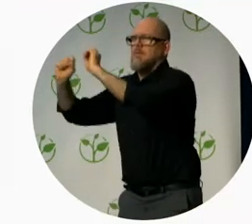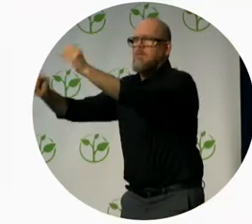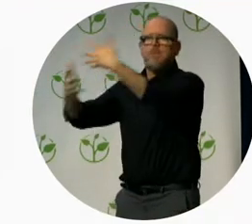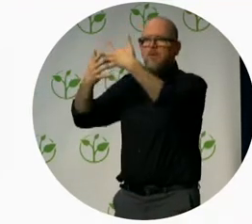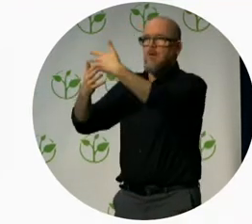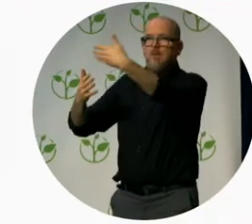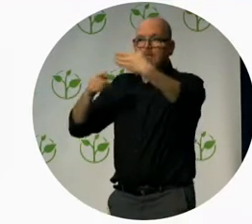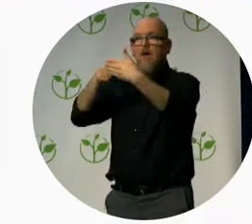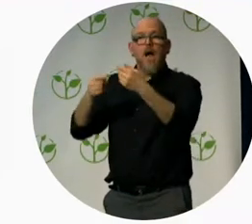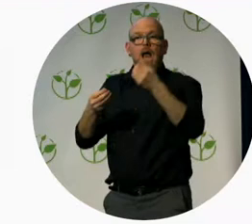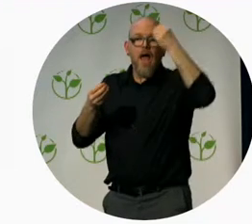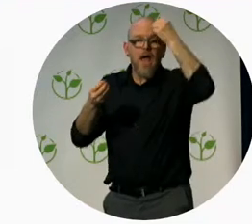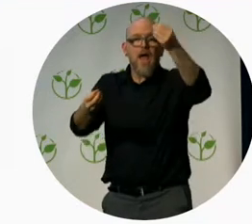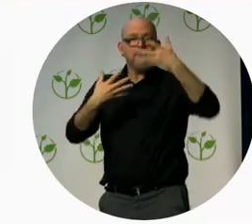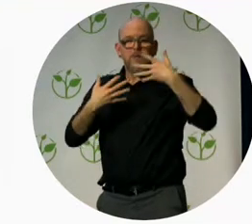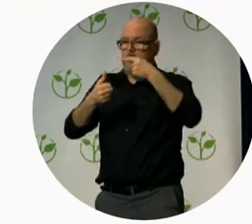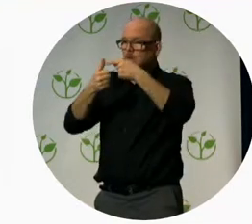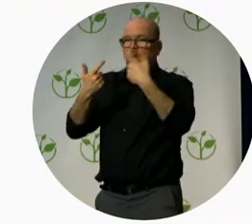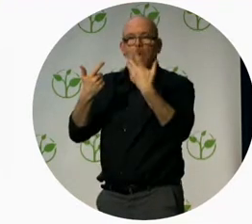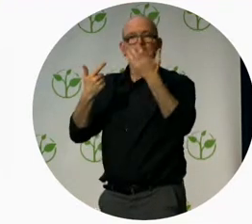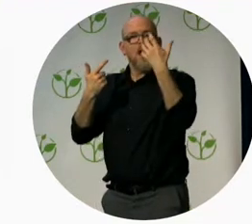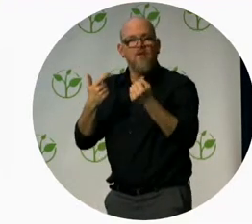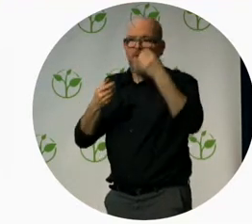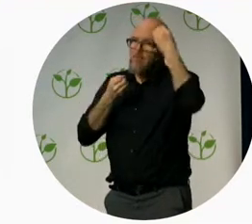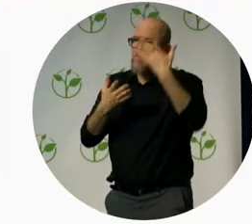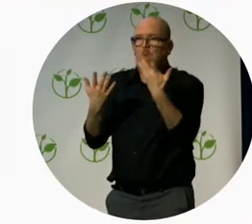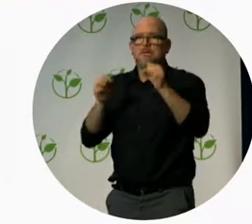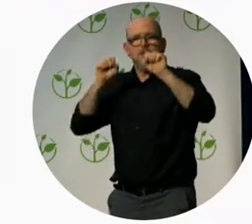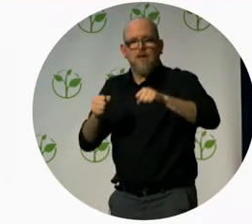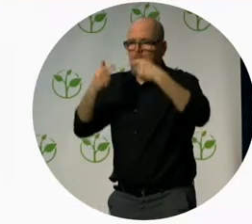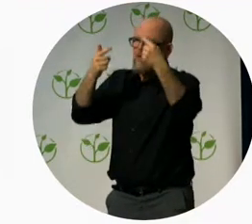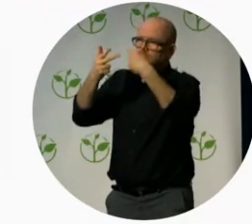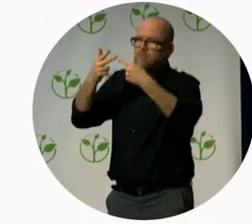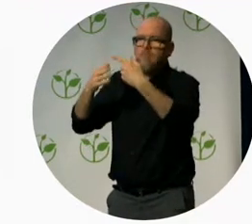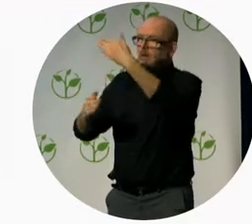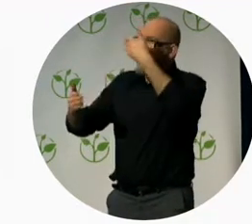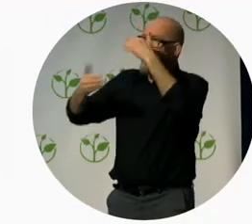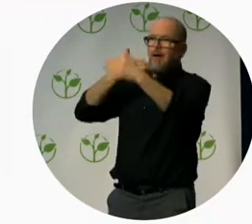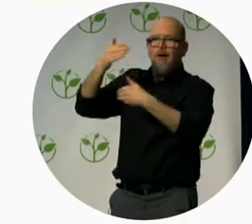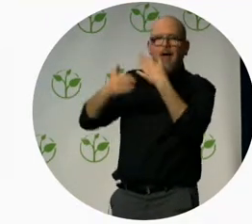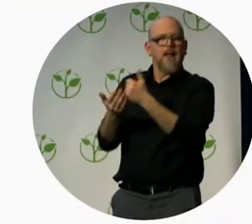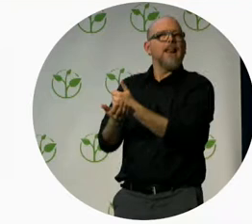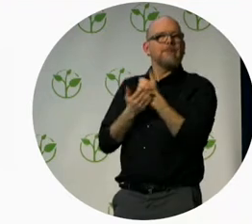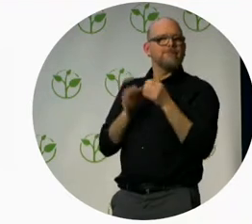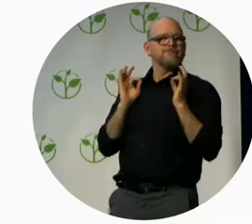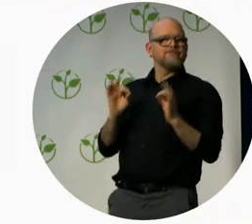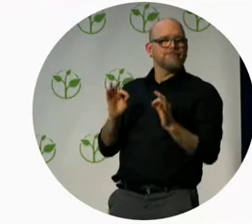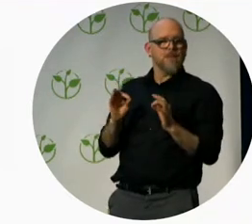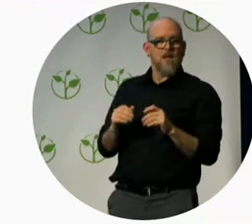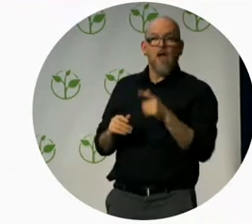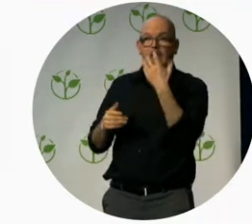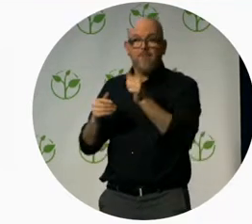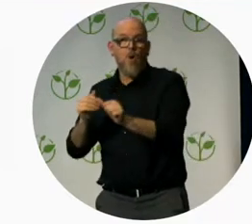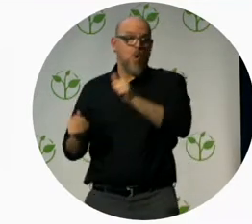saw the world the blurry focus the unsaturated colors and more this gave us a